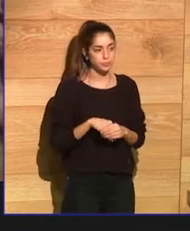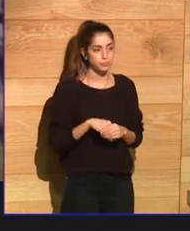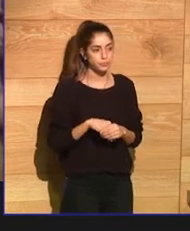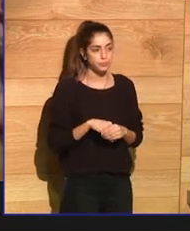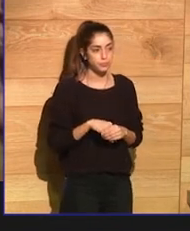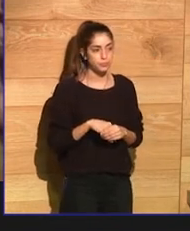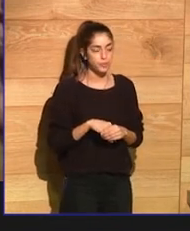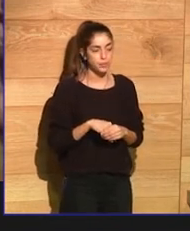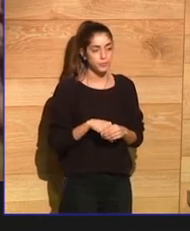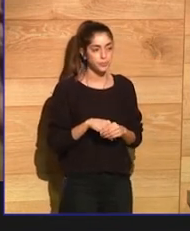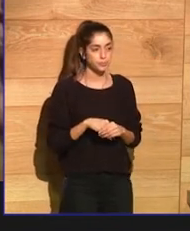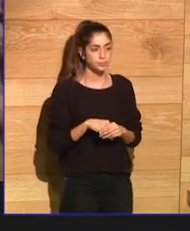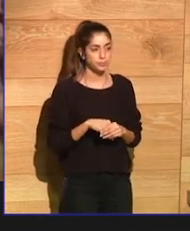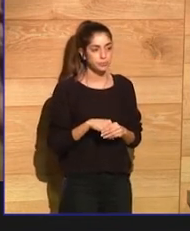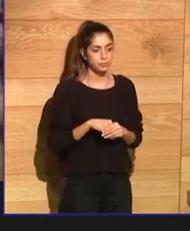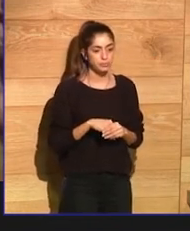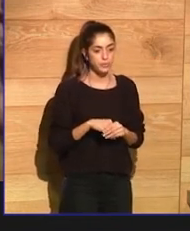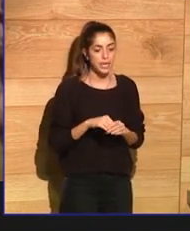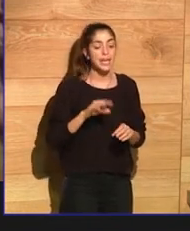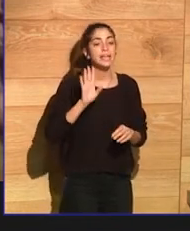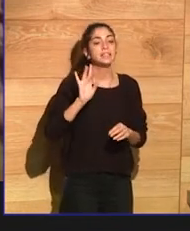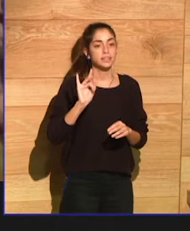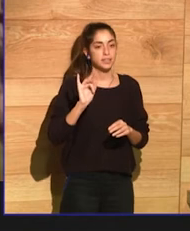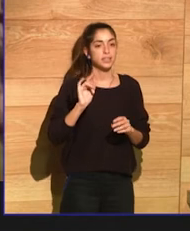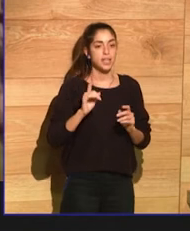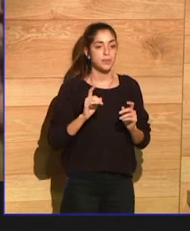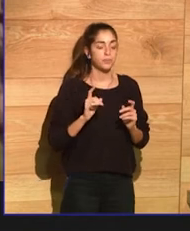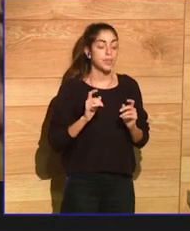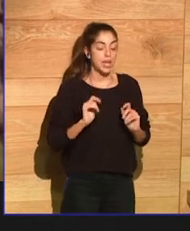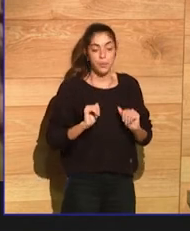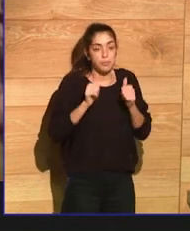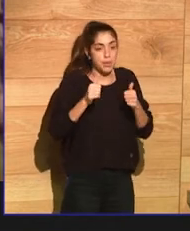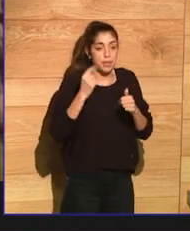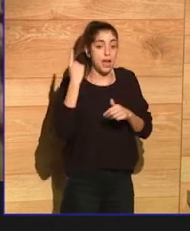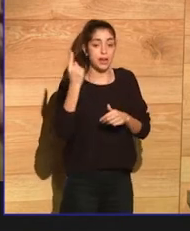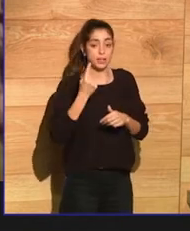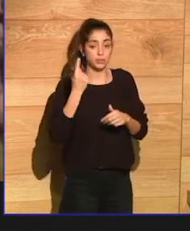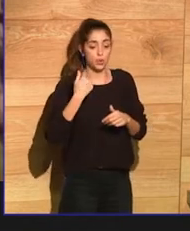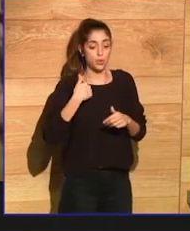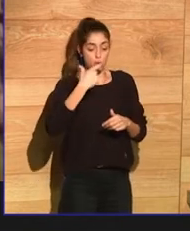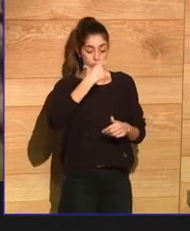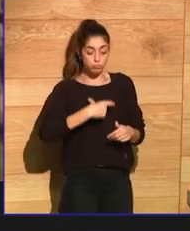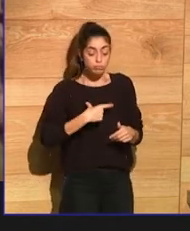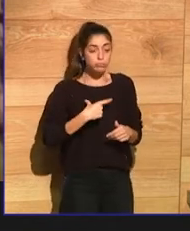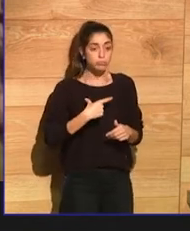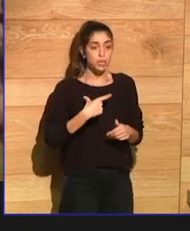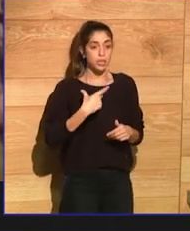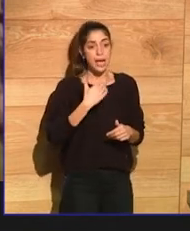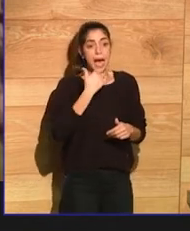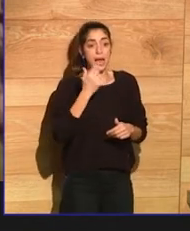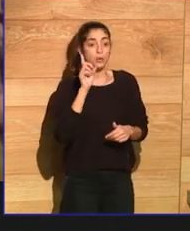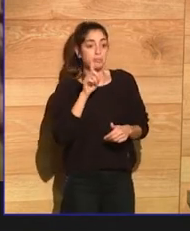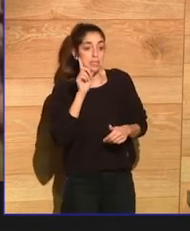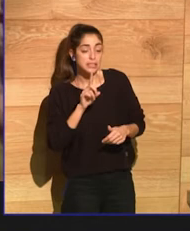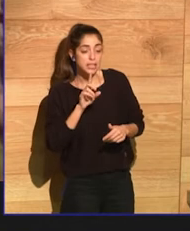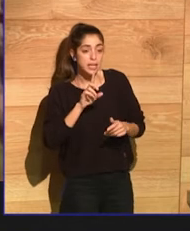It starts with the isolation. It starts with me identifying a fallacy or something unresolved in my life. And I find